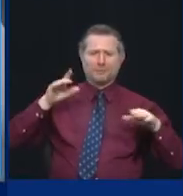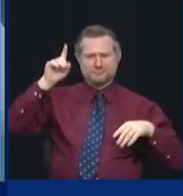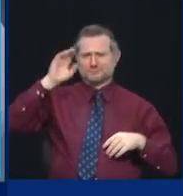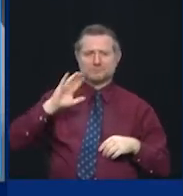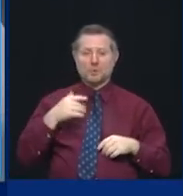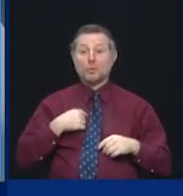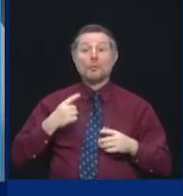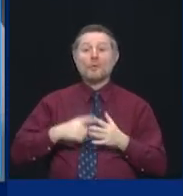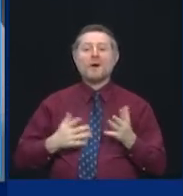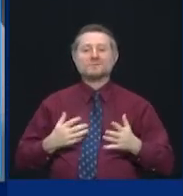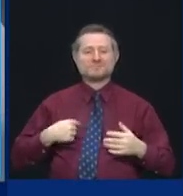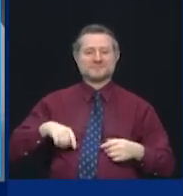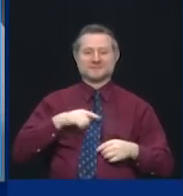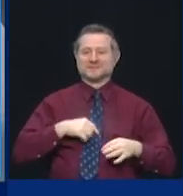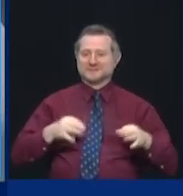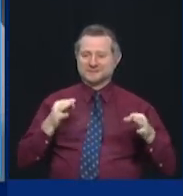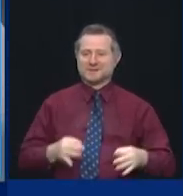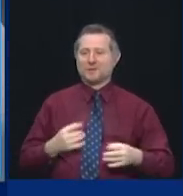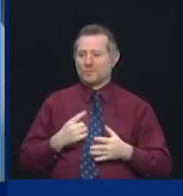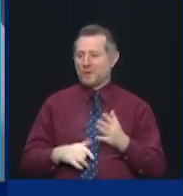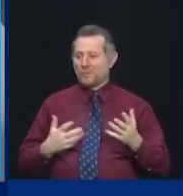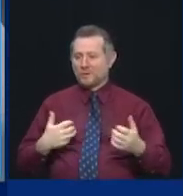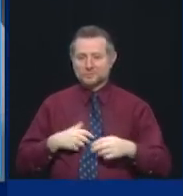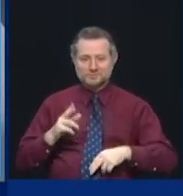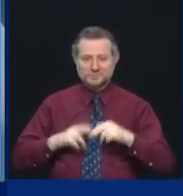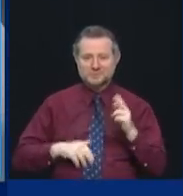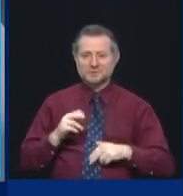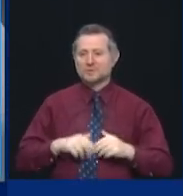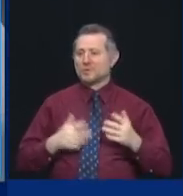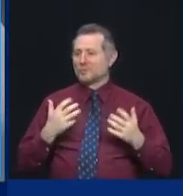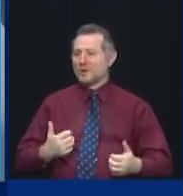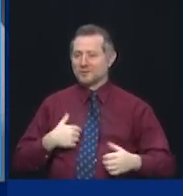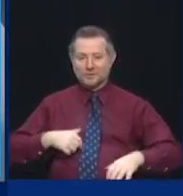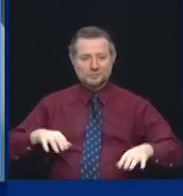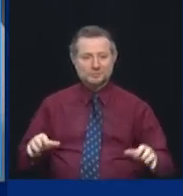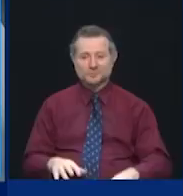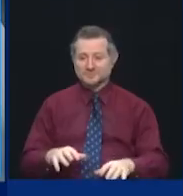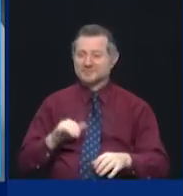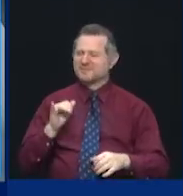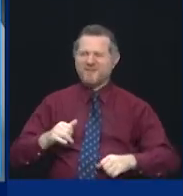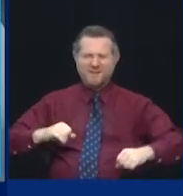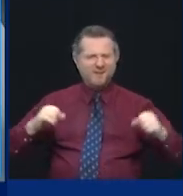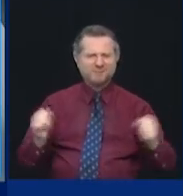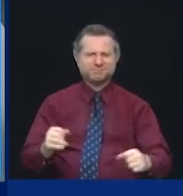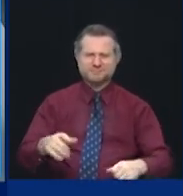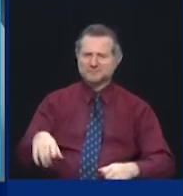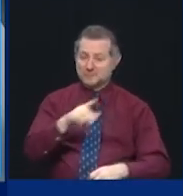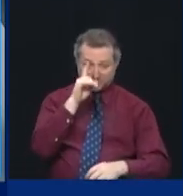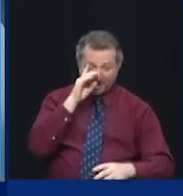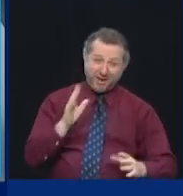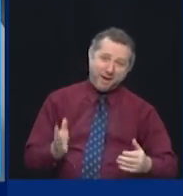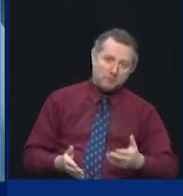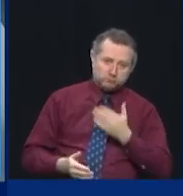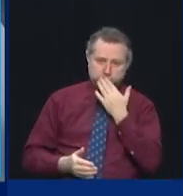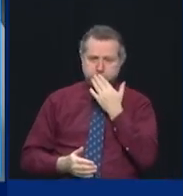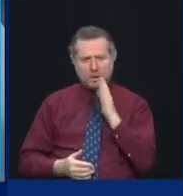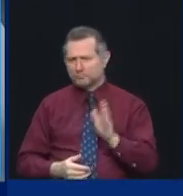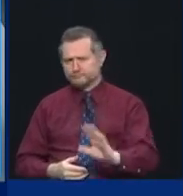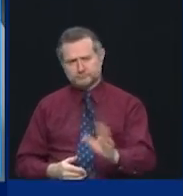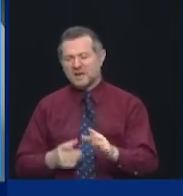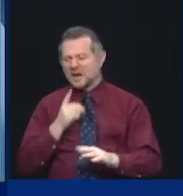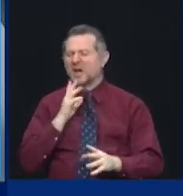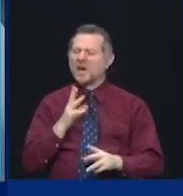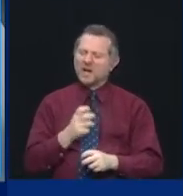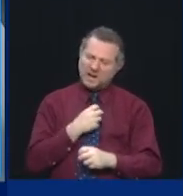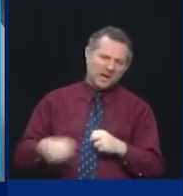we build it to be. And yes, this has been a hell of a year. An historic hell of a